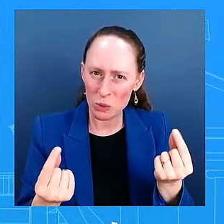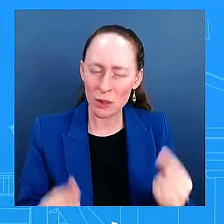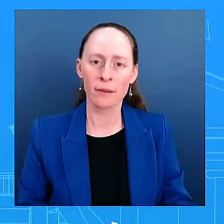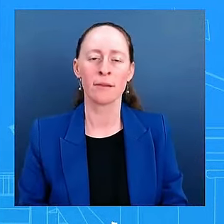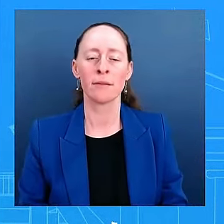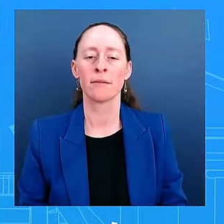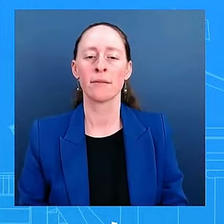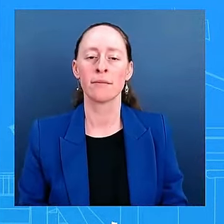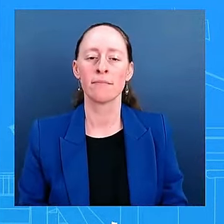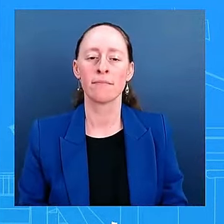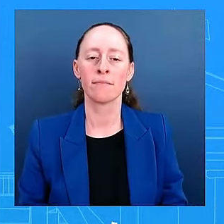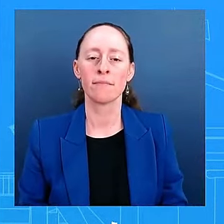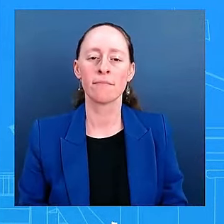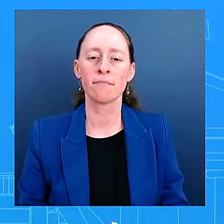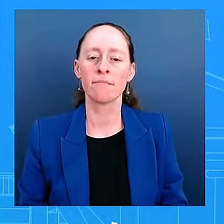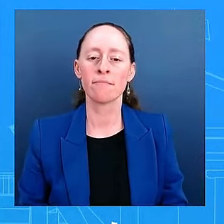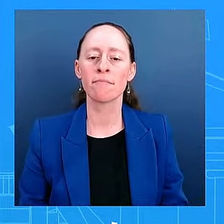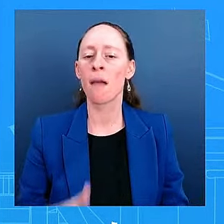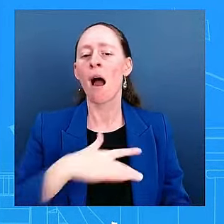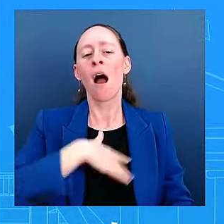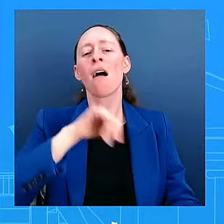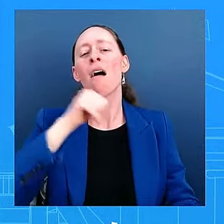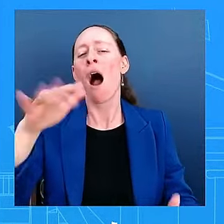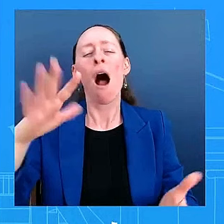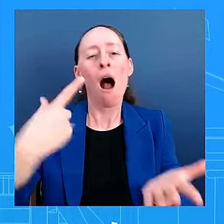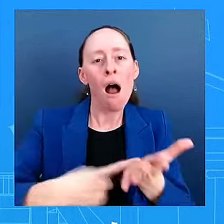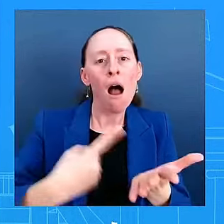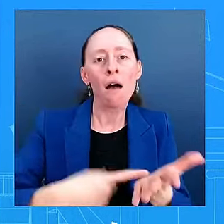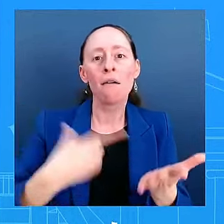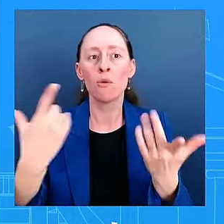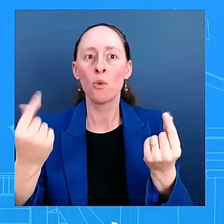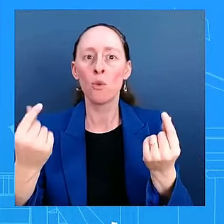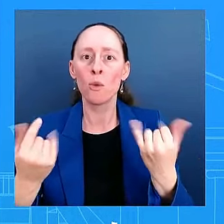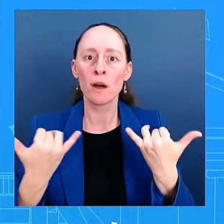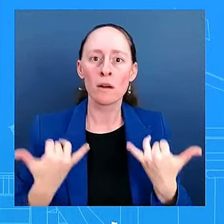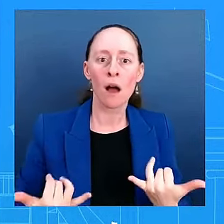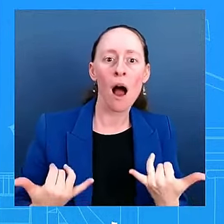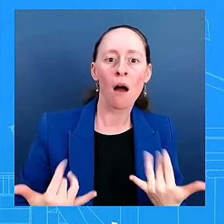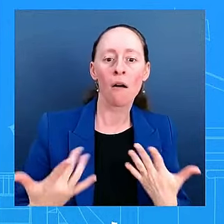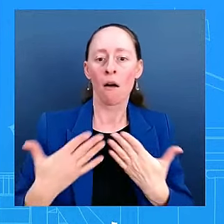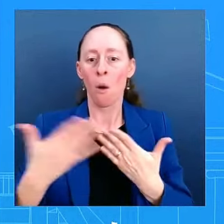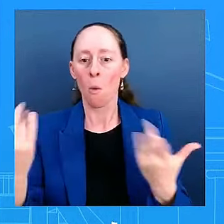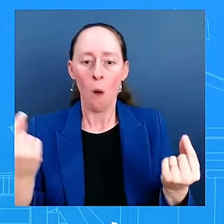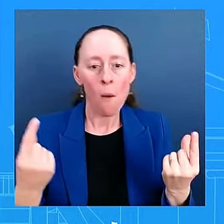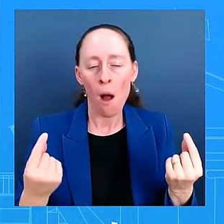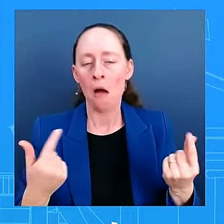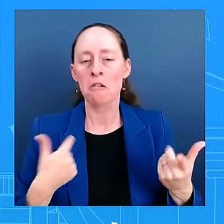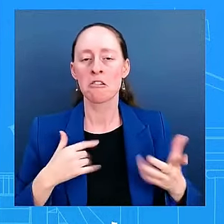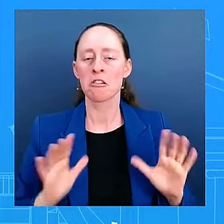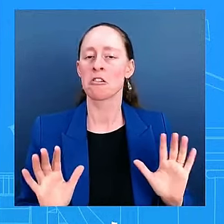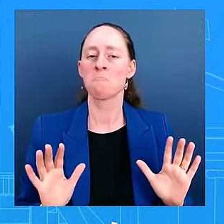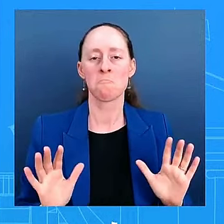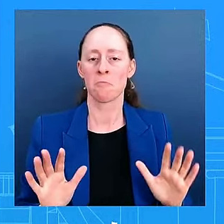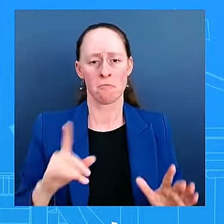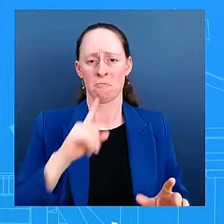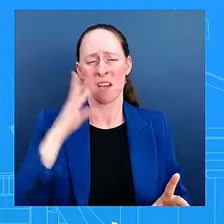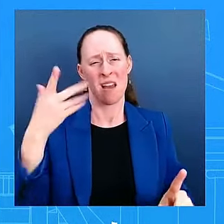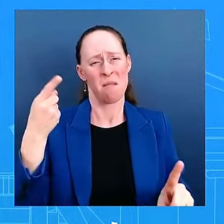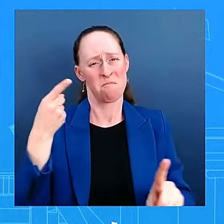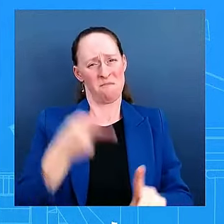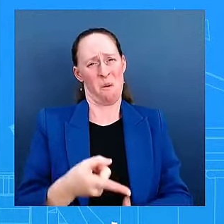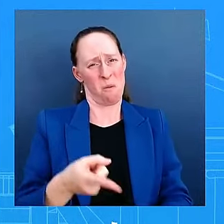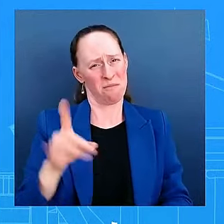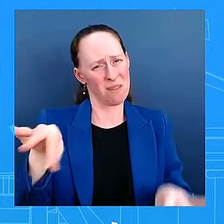is going to continue to be the same. American leadership matters. How we conduct ourselves on the global stage